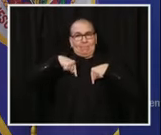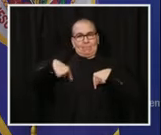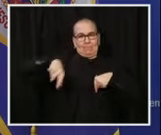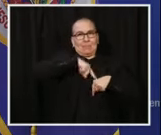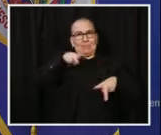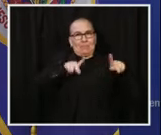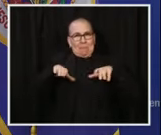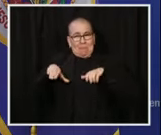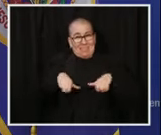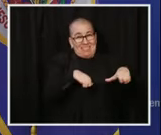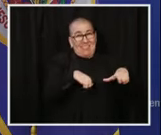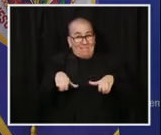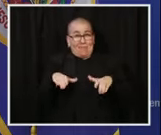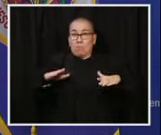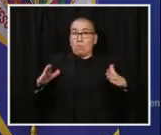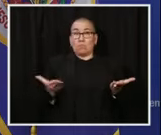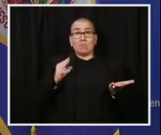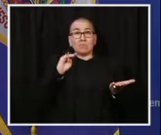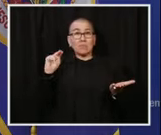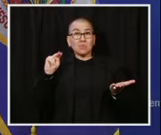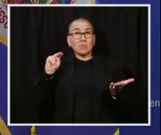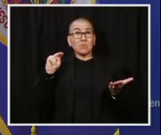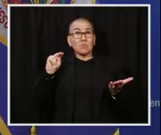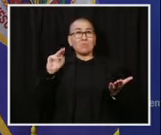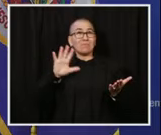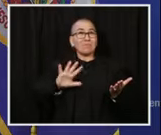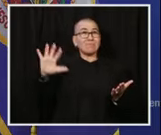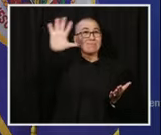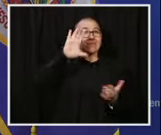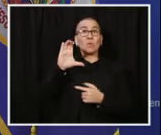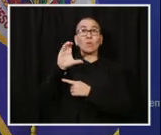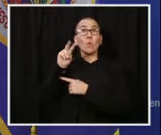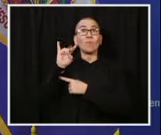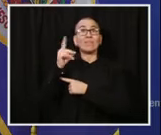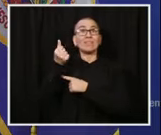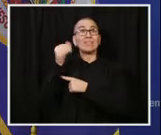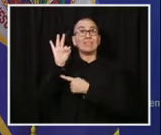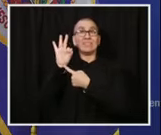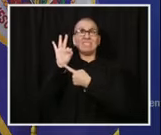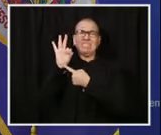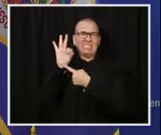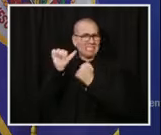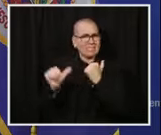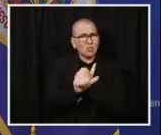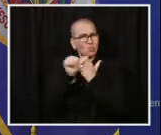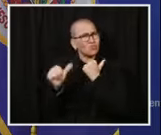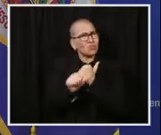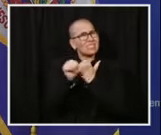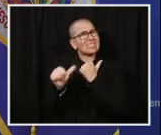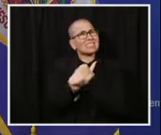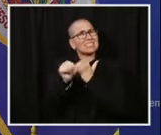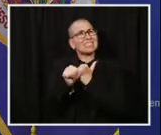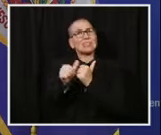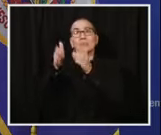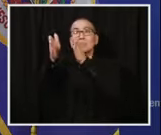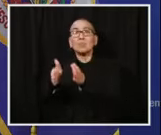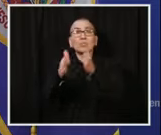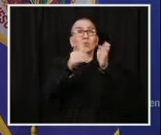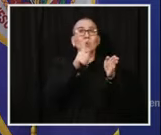here in Minnesota and across the country, COVID-19 has proved incredibly dangerous to those with underlying health conditions and the elderly. And